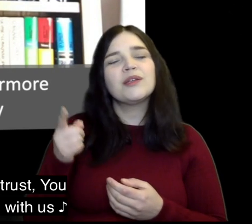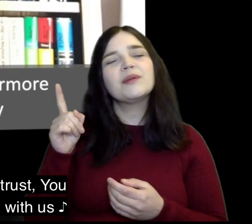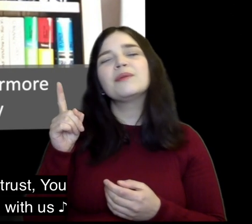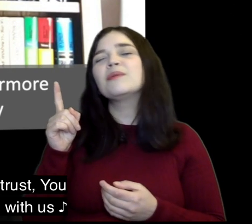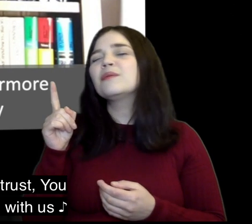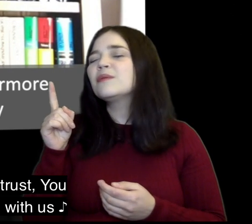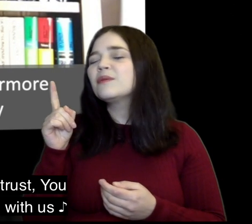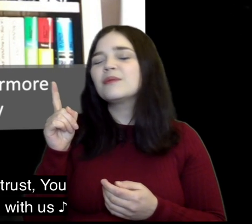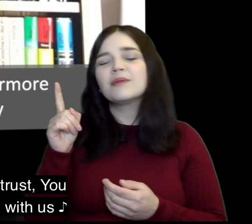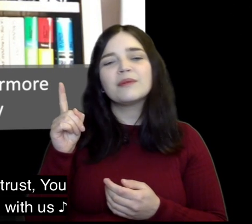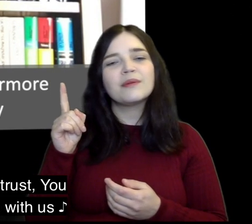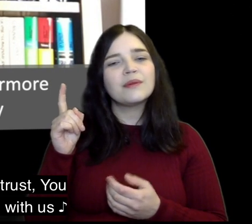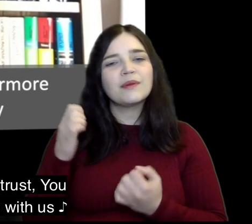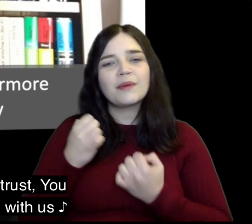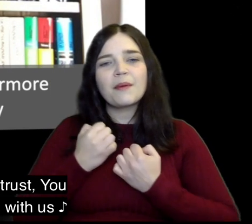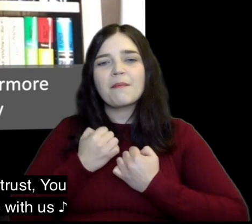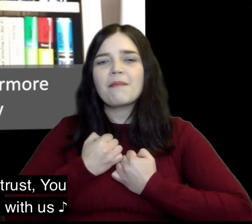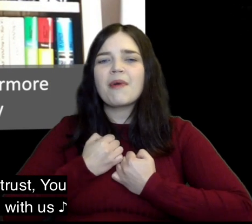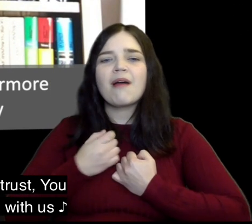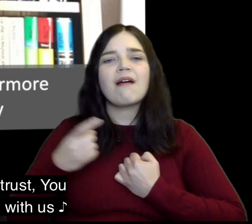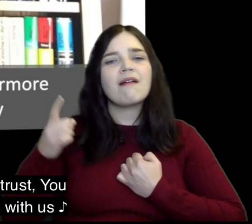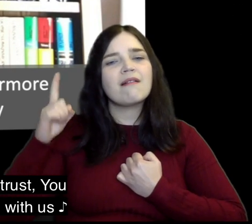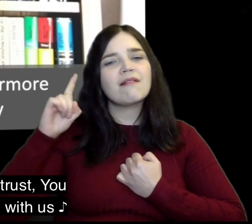be my hide away